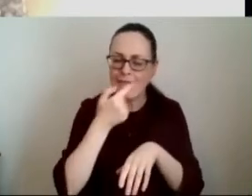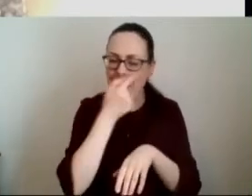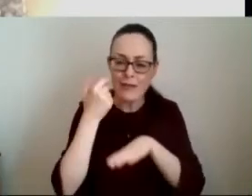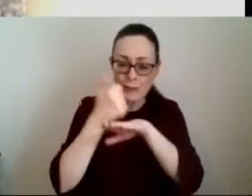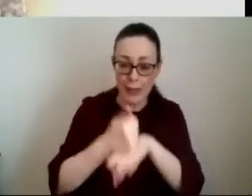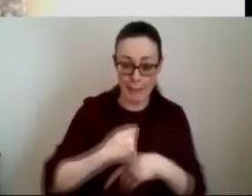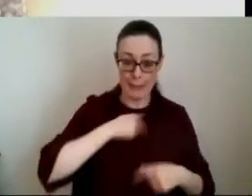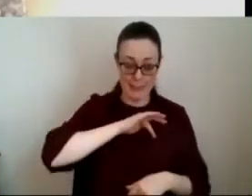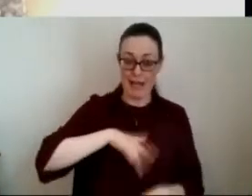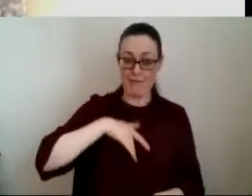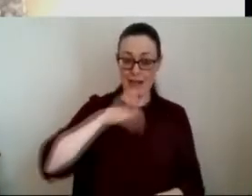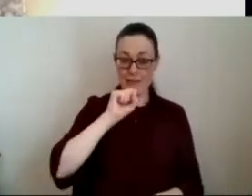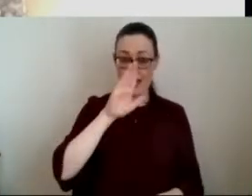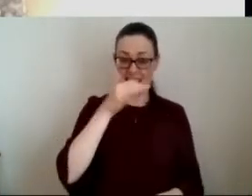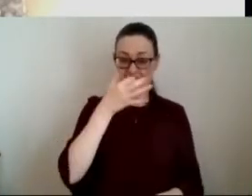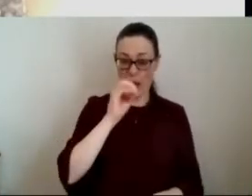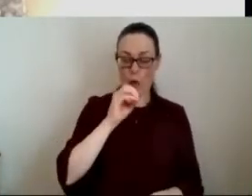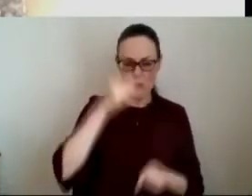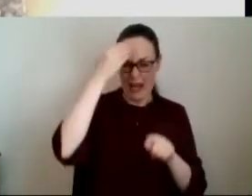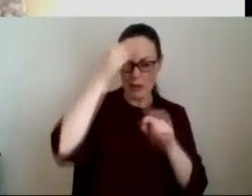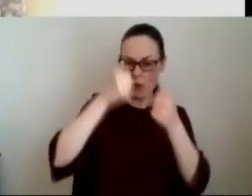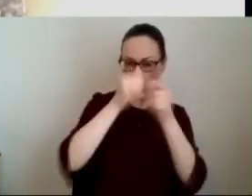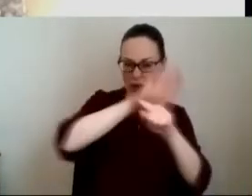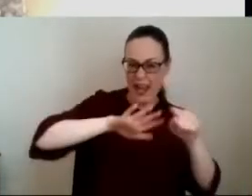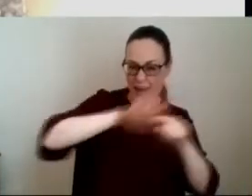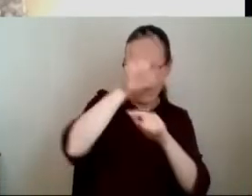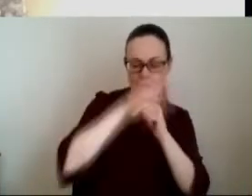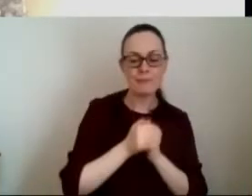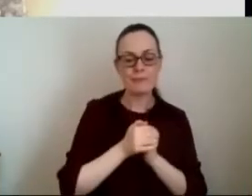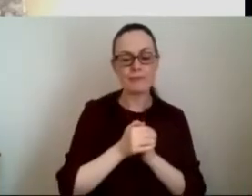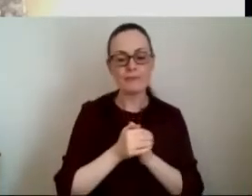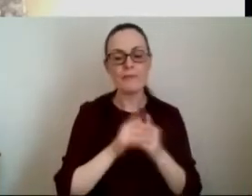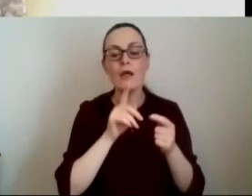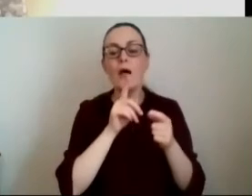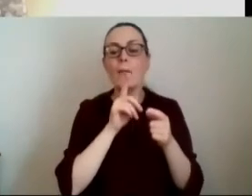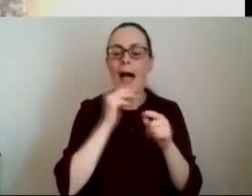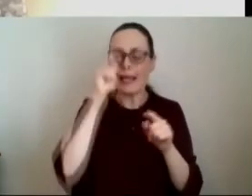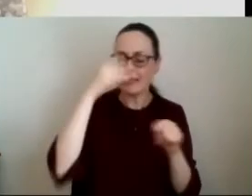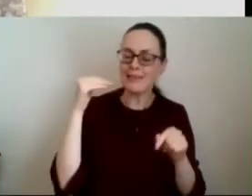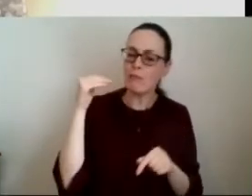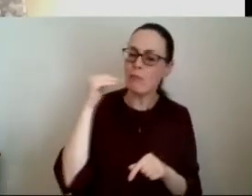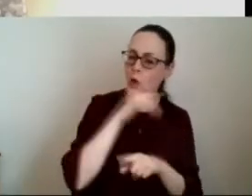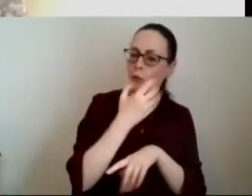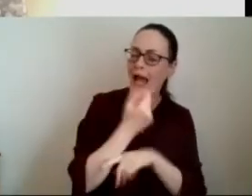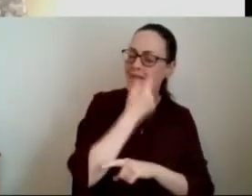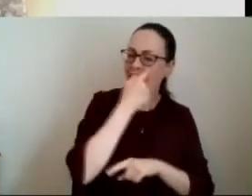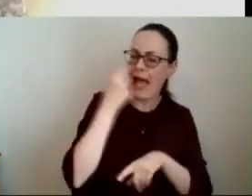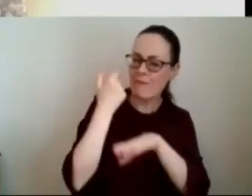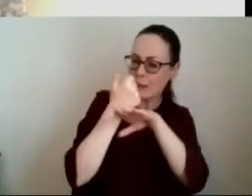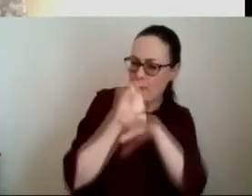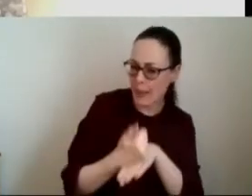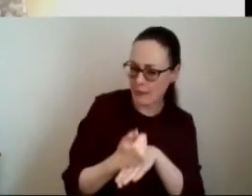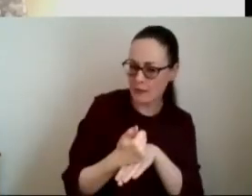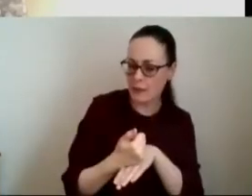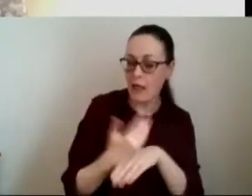sligo myself so i know the border region and again the geographical nature of it but i do think it's important it's evidence-based and part of the rationale for the northwest